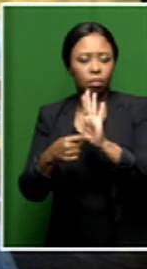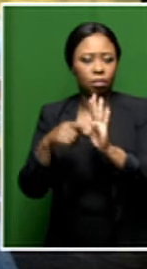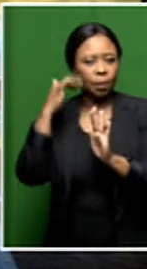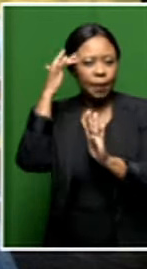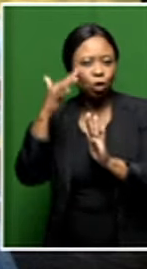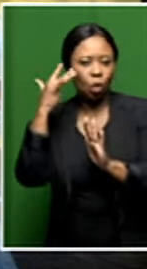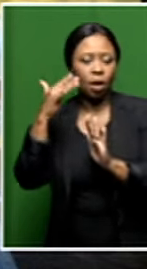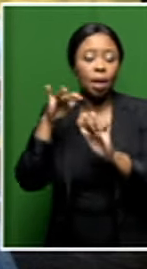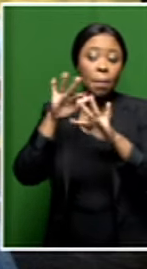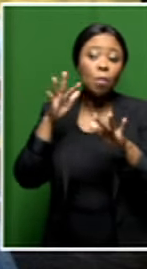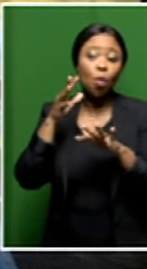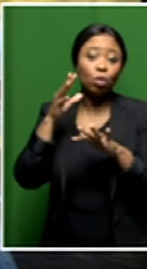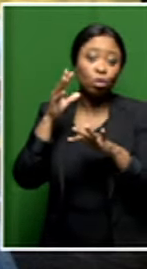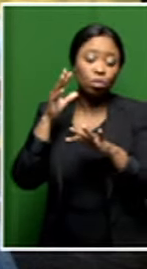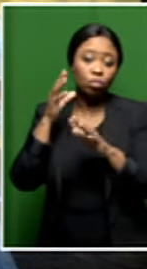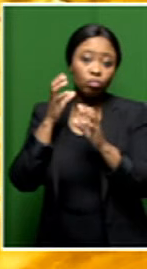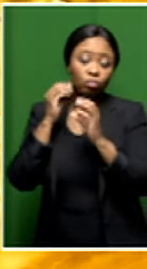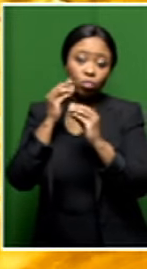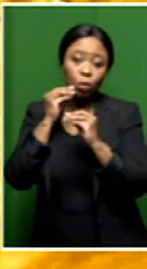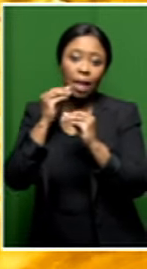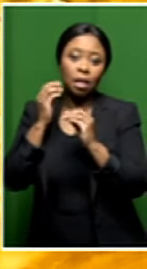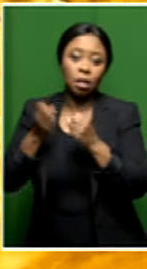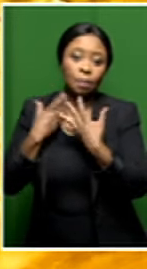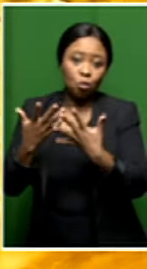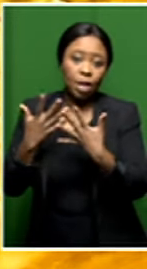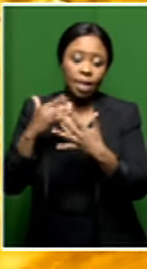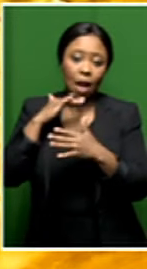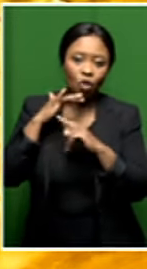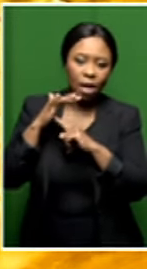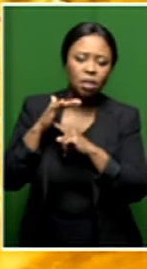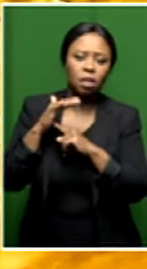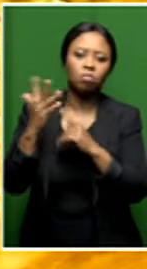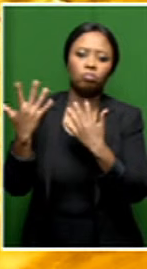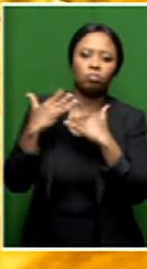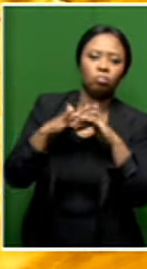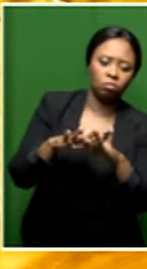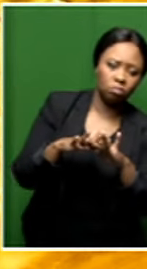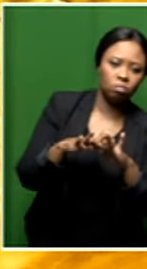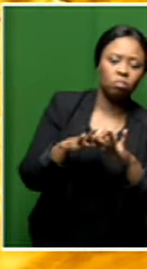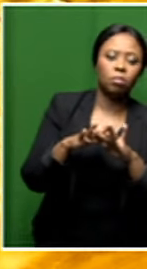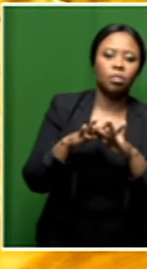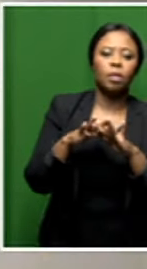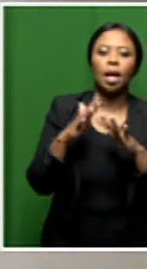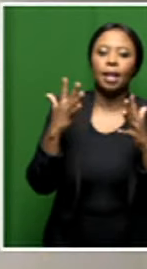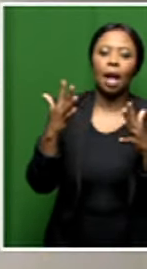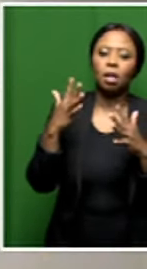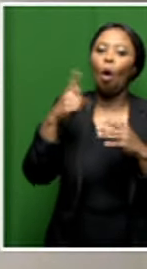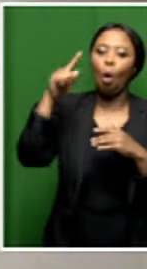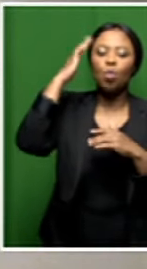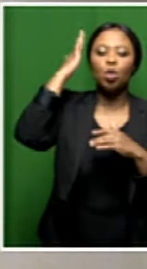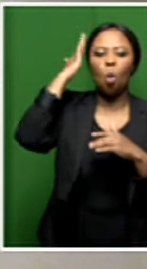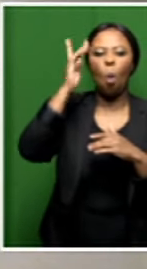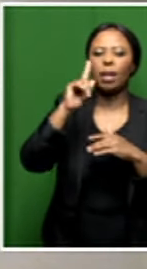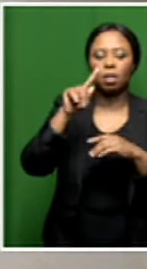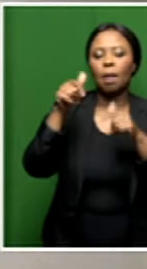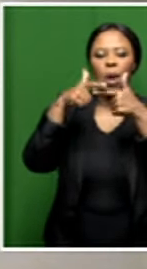speaks it, which is beyond, you know, what is usually known about the language. All